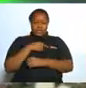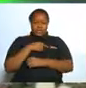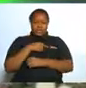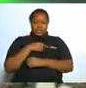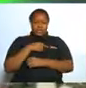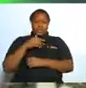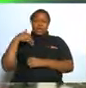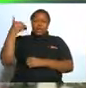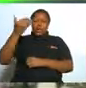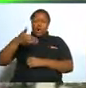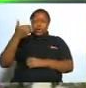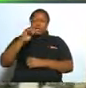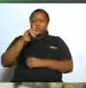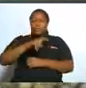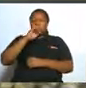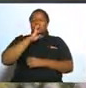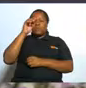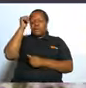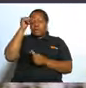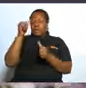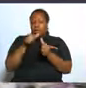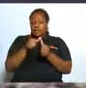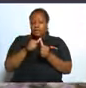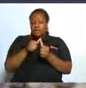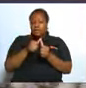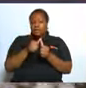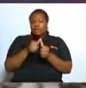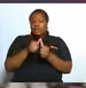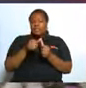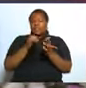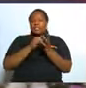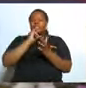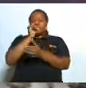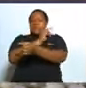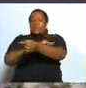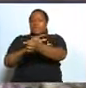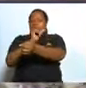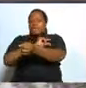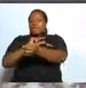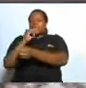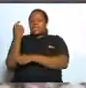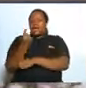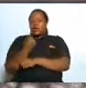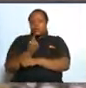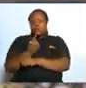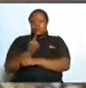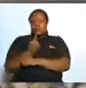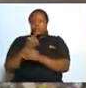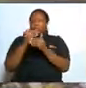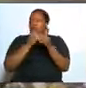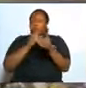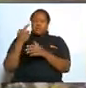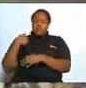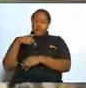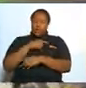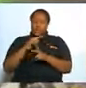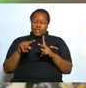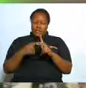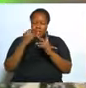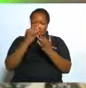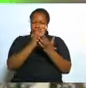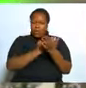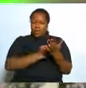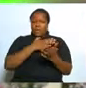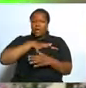always i'll be reminding you that is by grace and grace alone before we start our